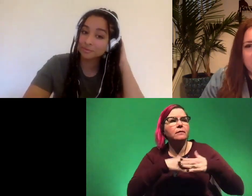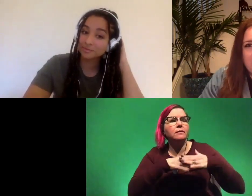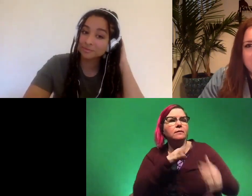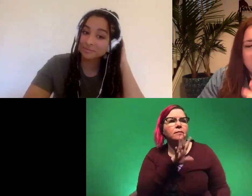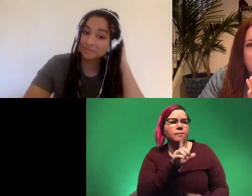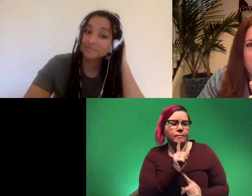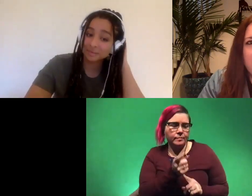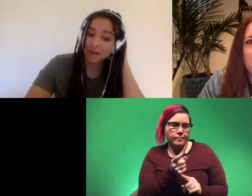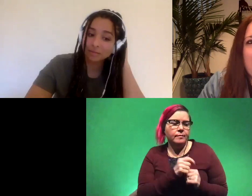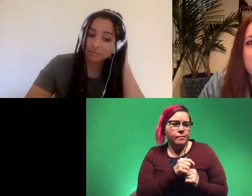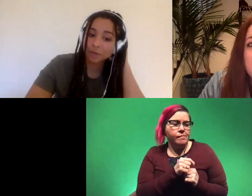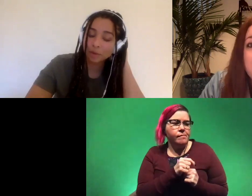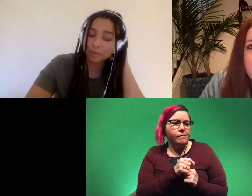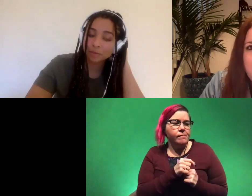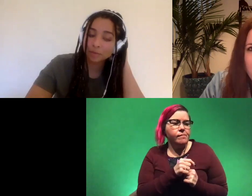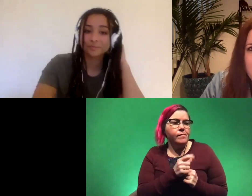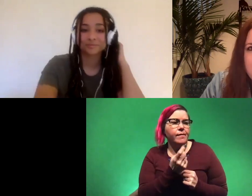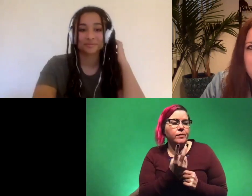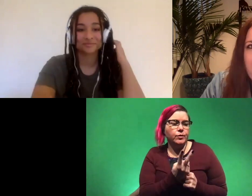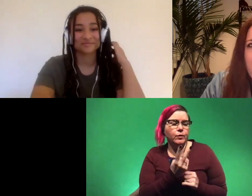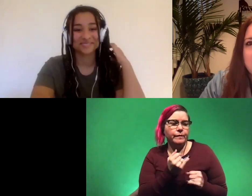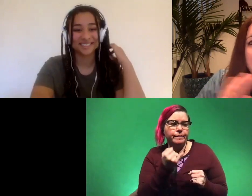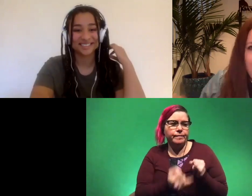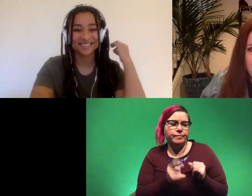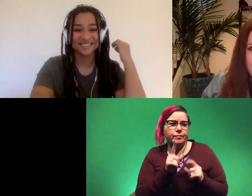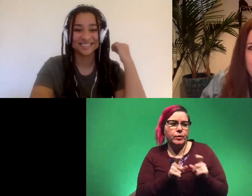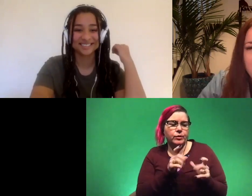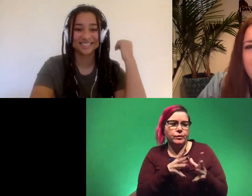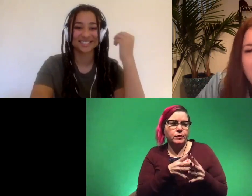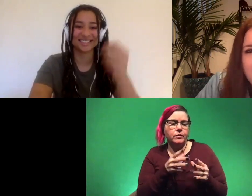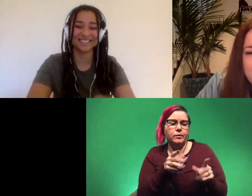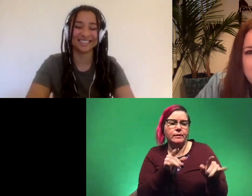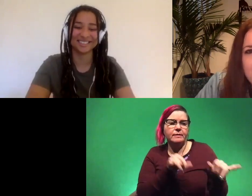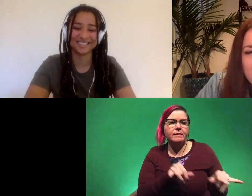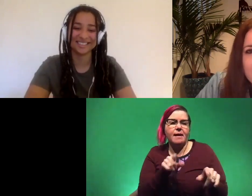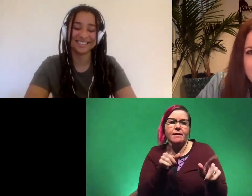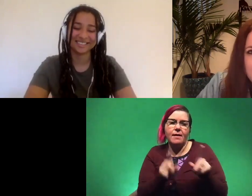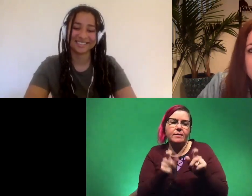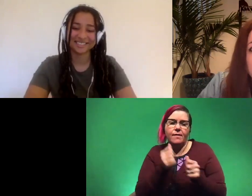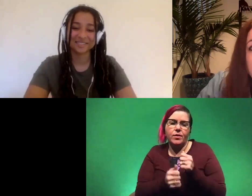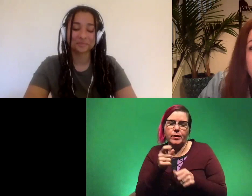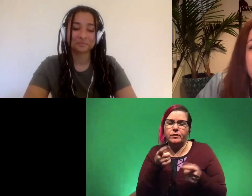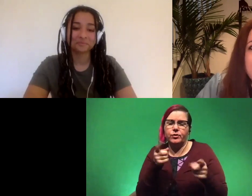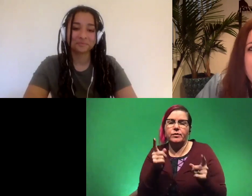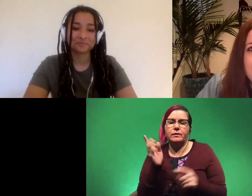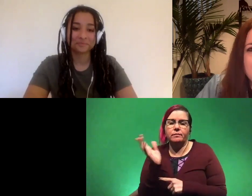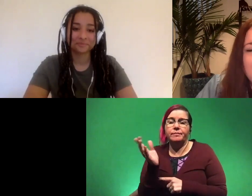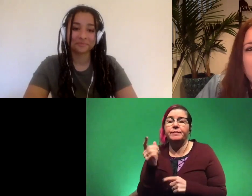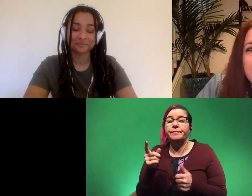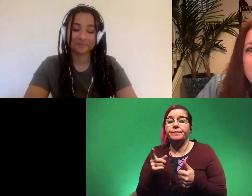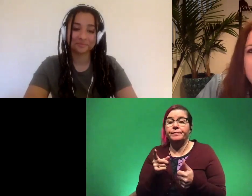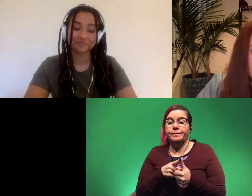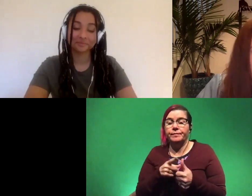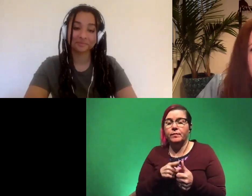45 minutes so we have two final questions that we ask everybody um in these sessions the first is